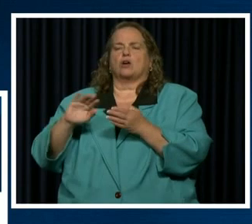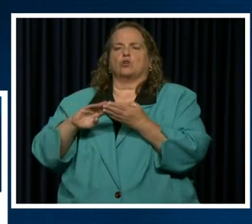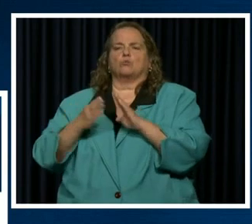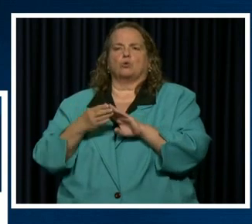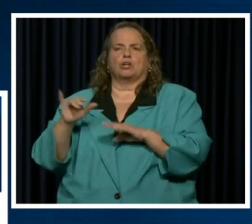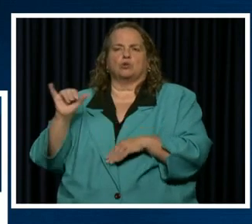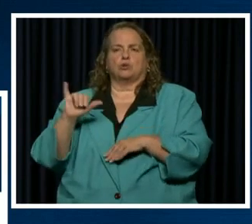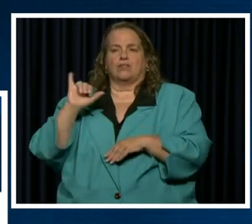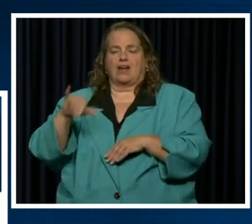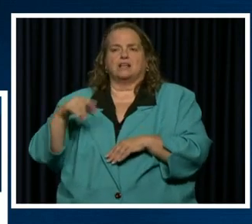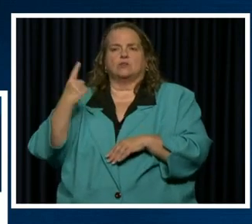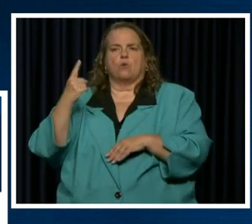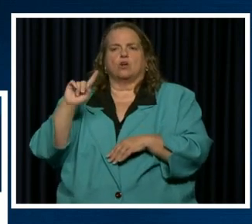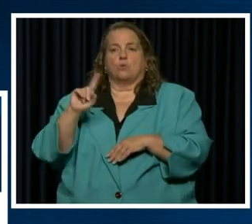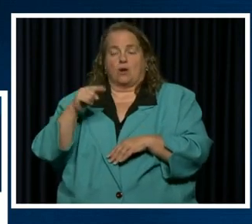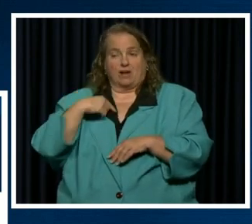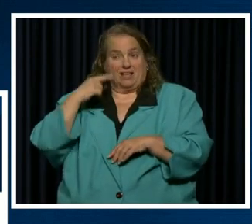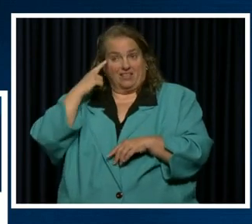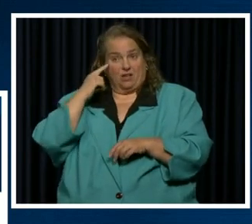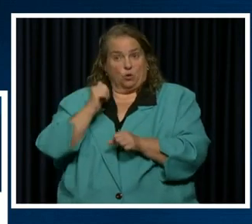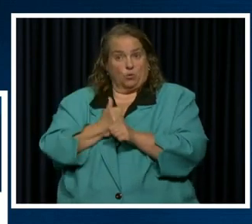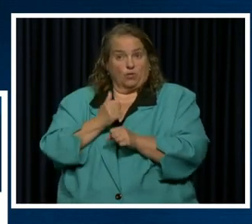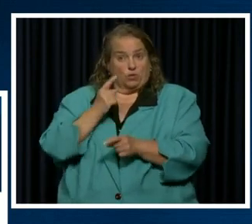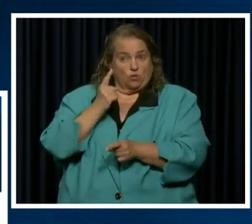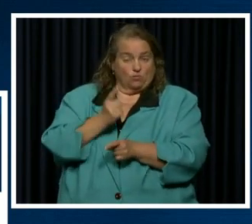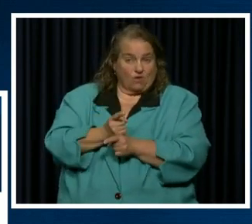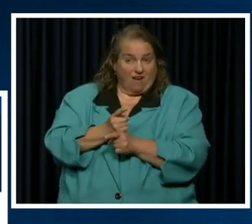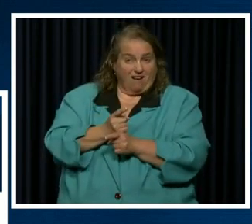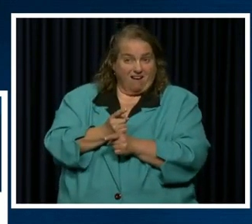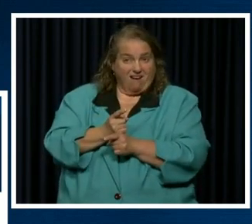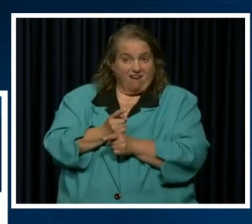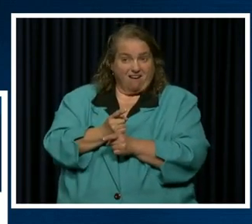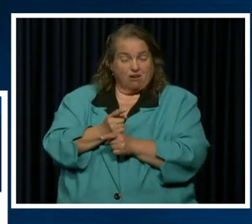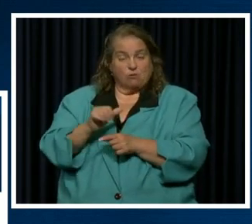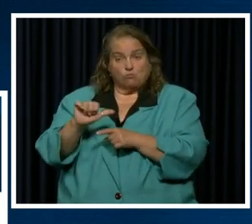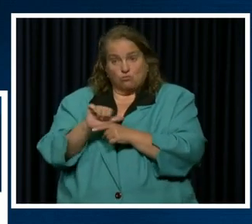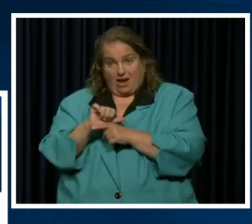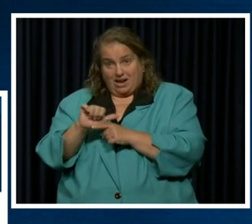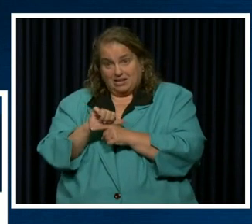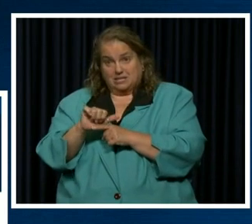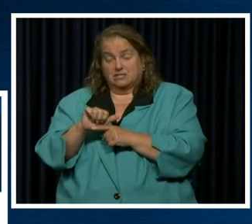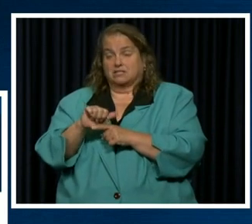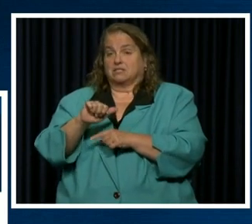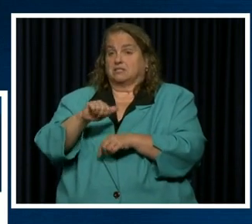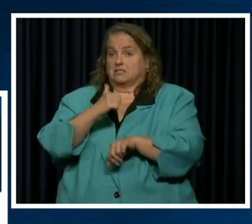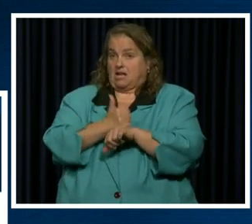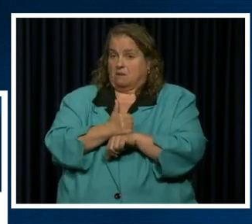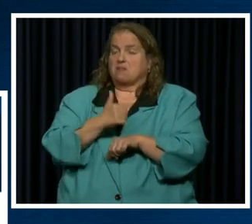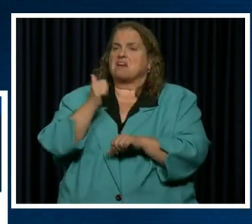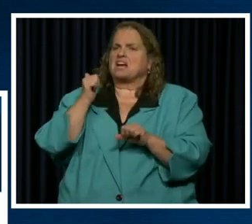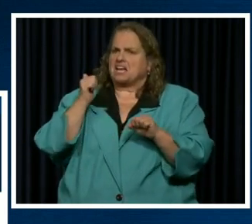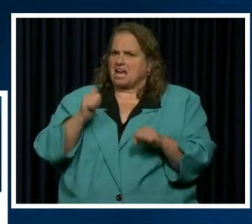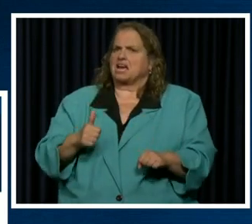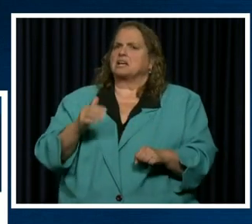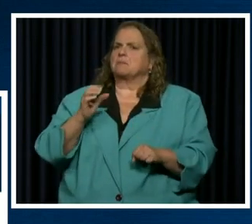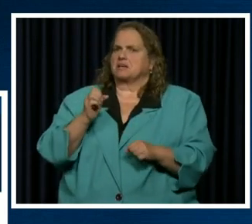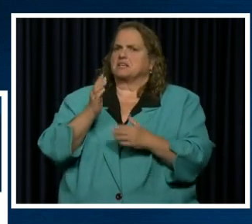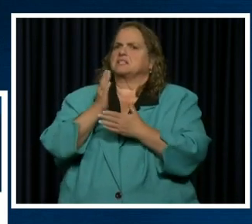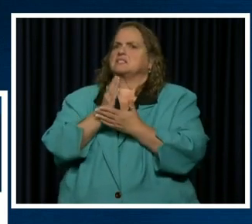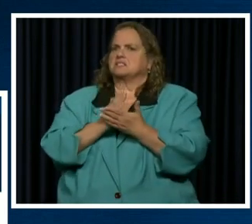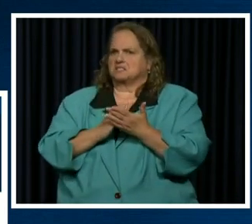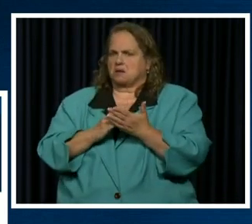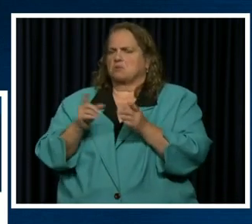where we believe with the right the right the right practices in place that there can be some pretty